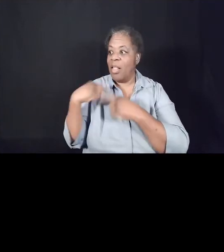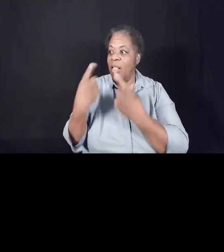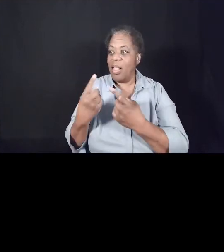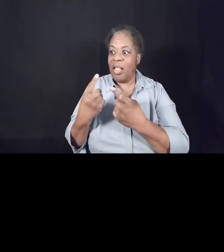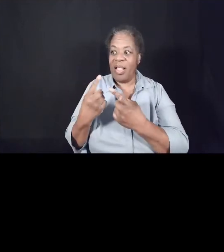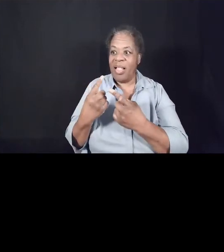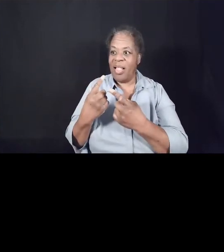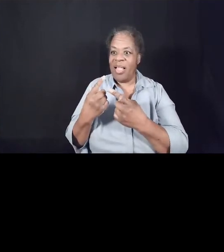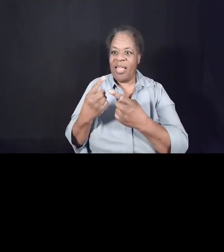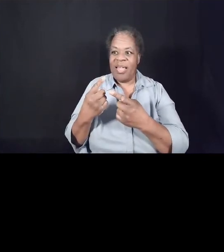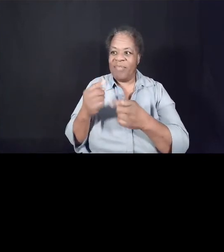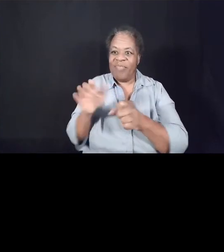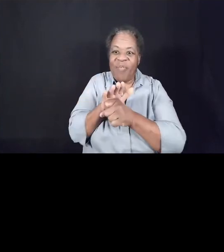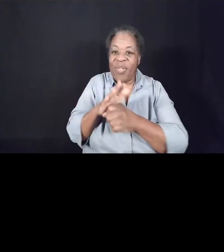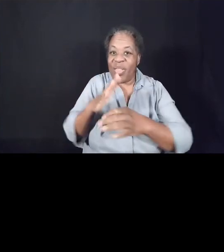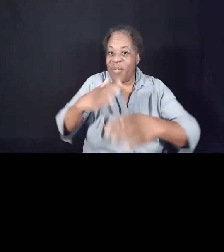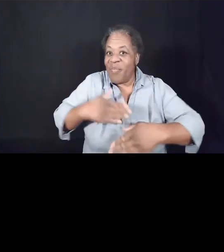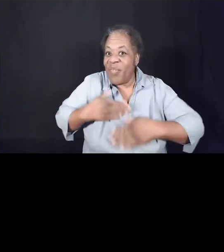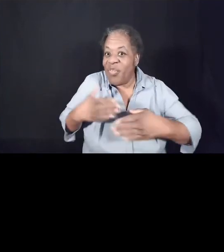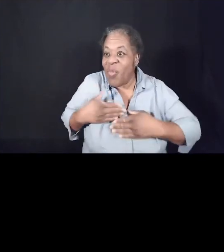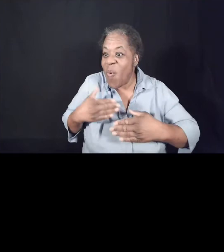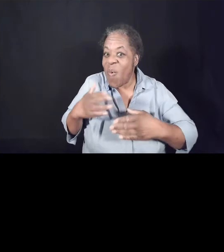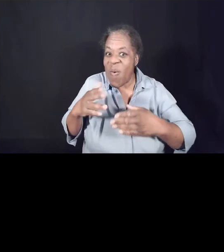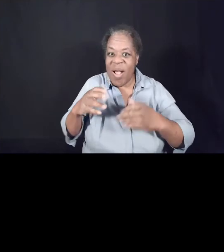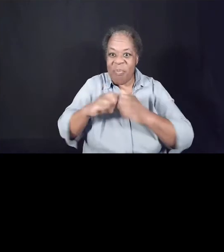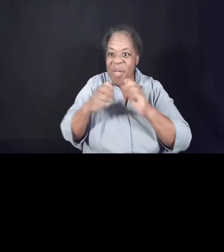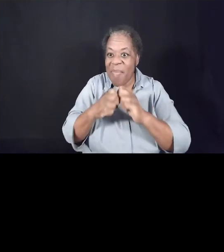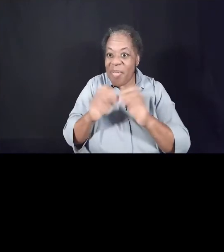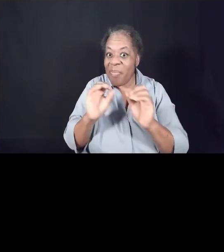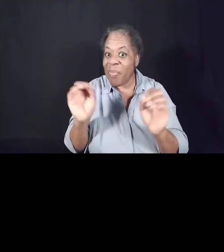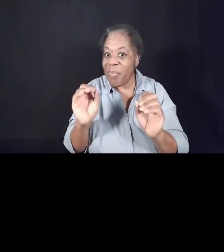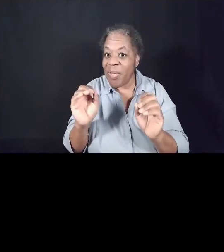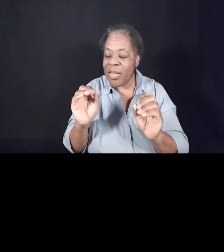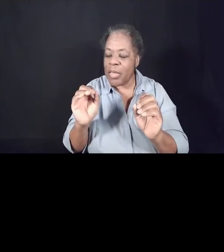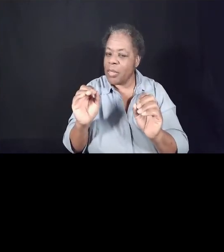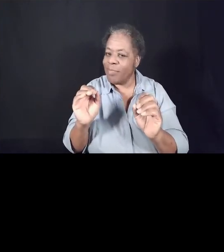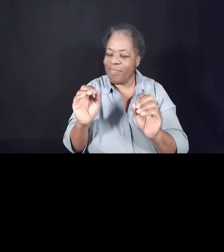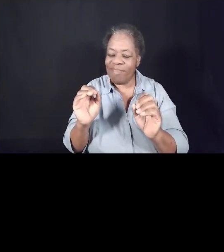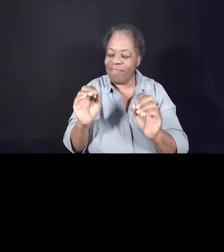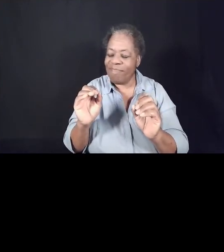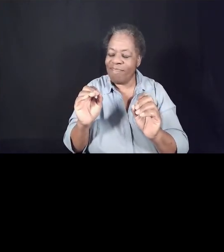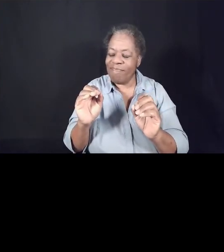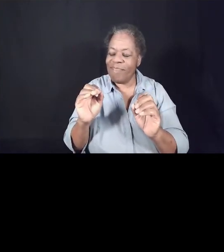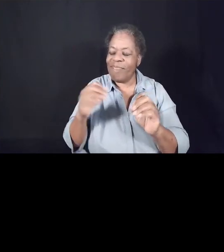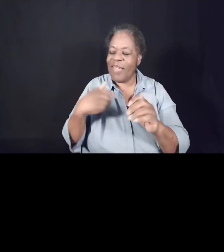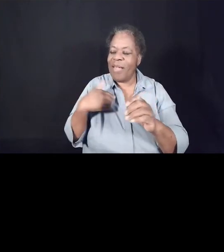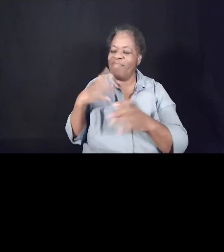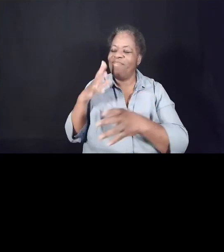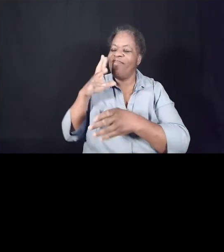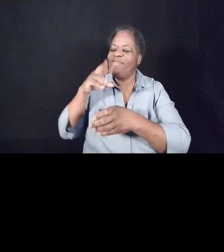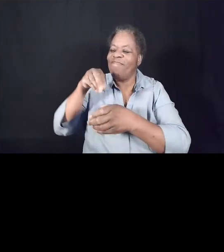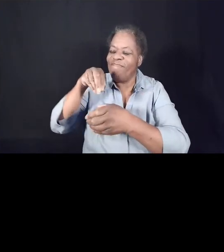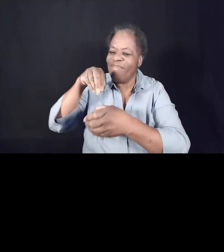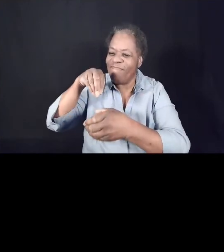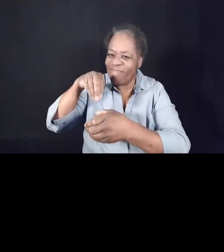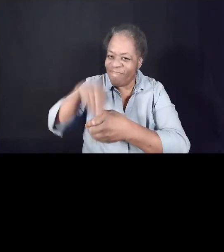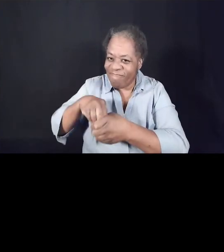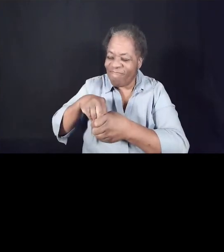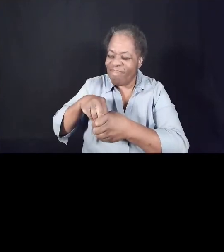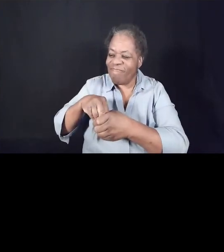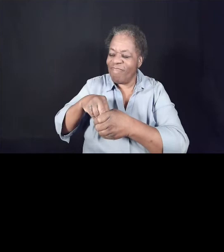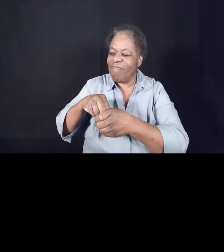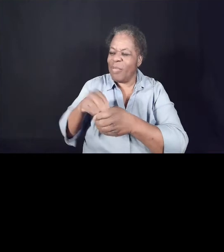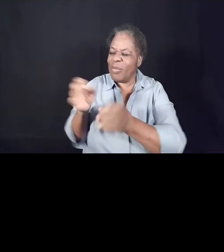and no problems. But I've had a front seat at some of the most tragic